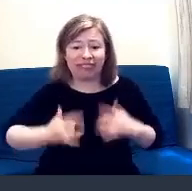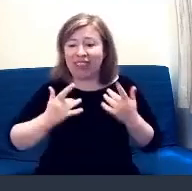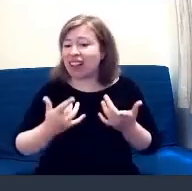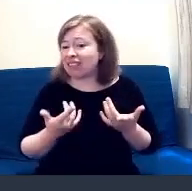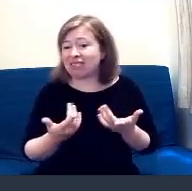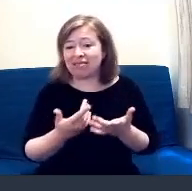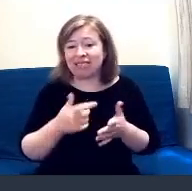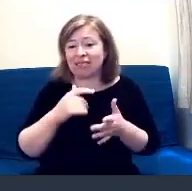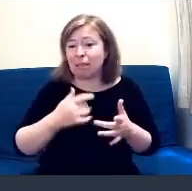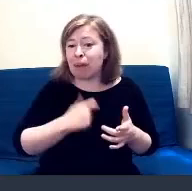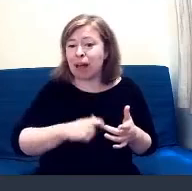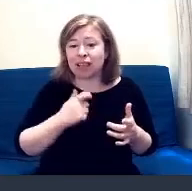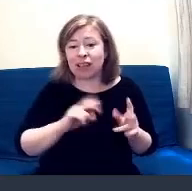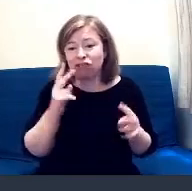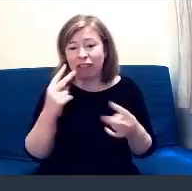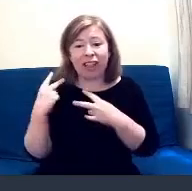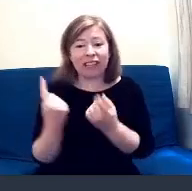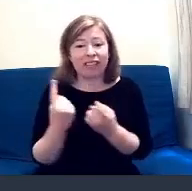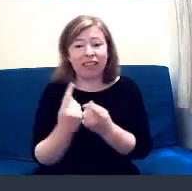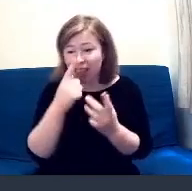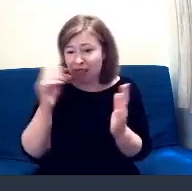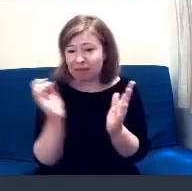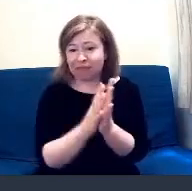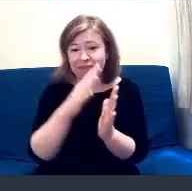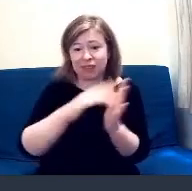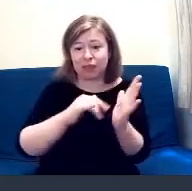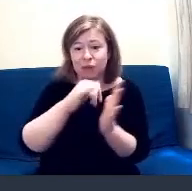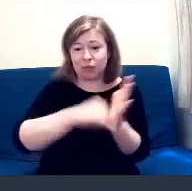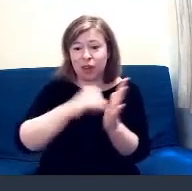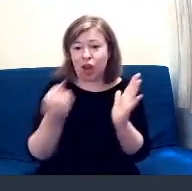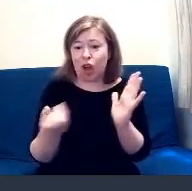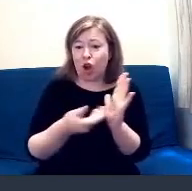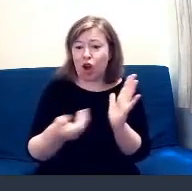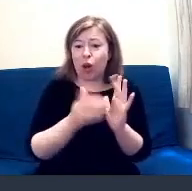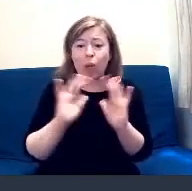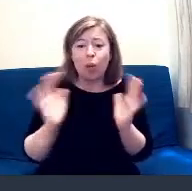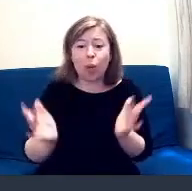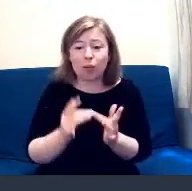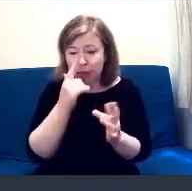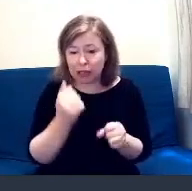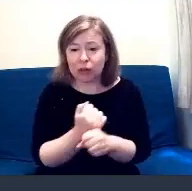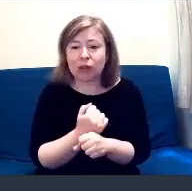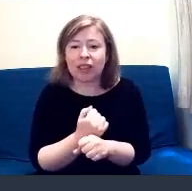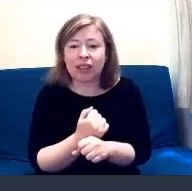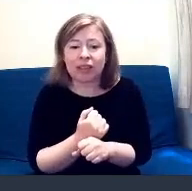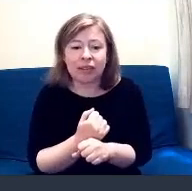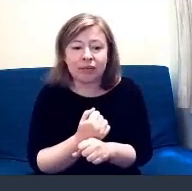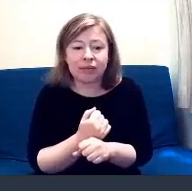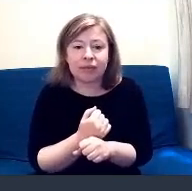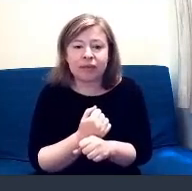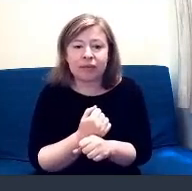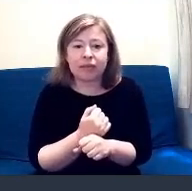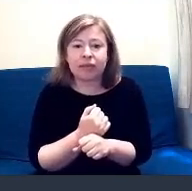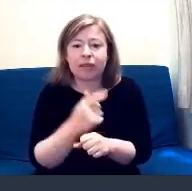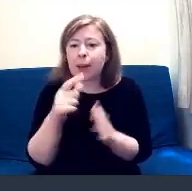feature it on sort of new look websites. yeah. Can I add a bit about the Different Paths project that Lisa was